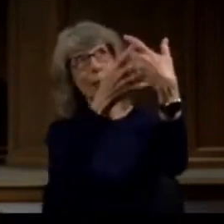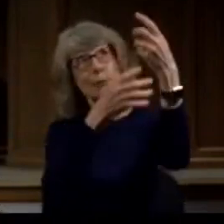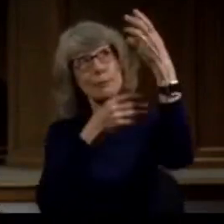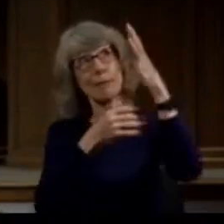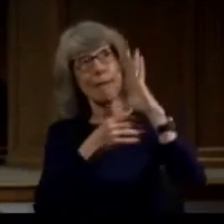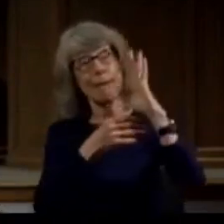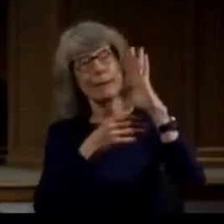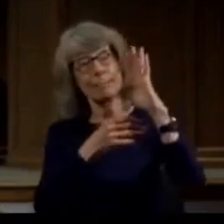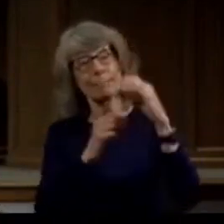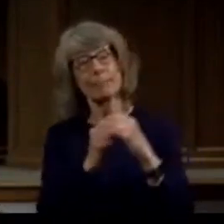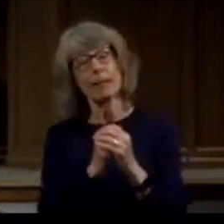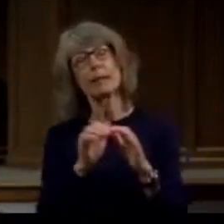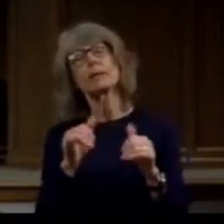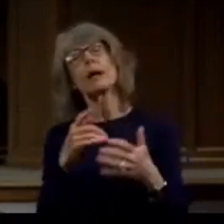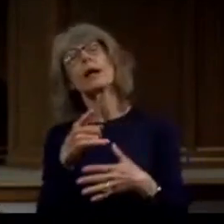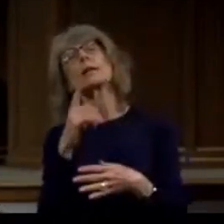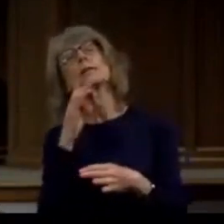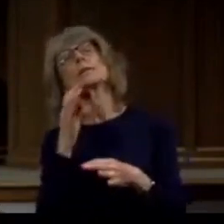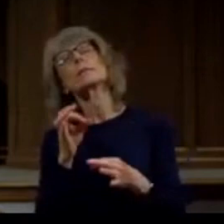so how do you decide the truth